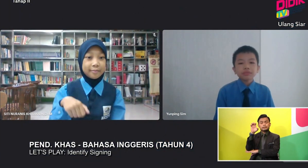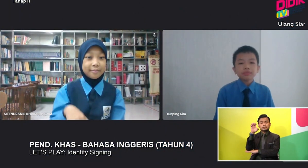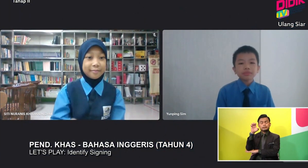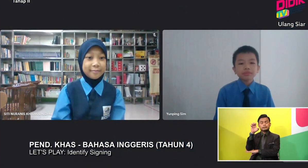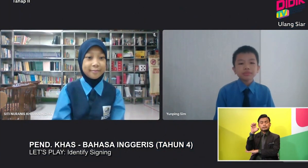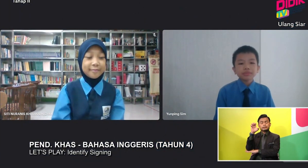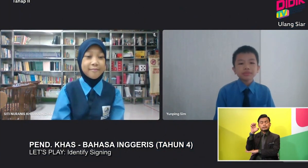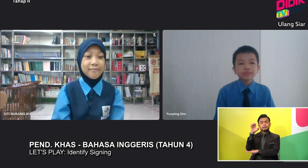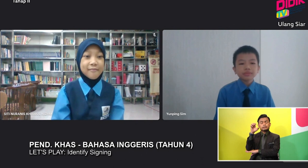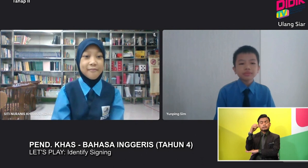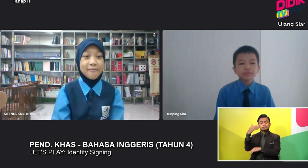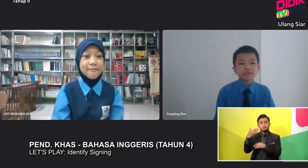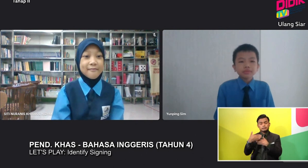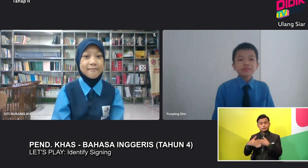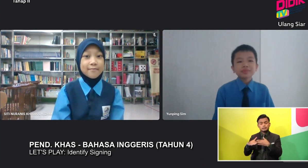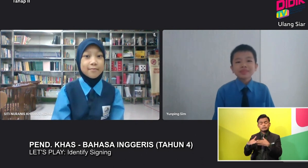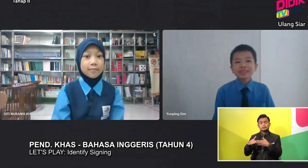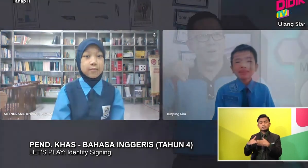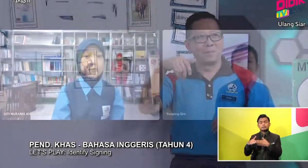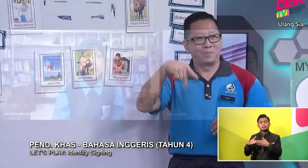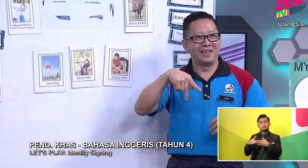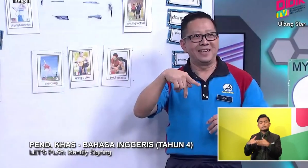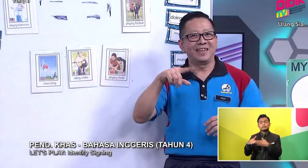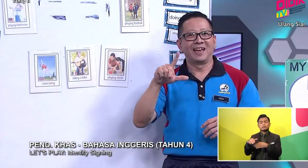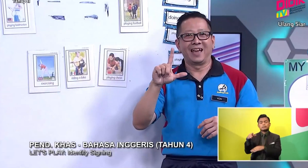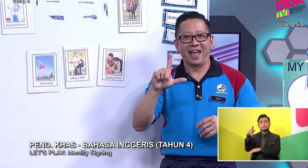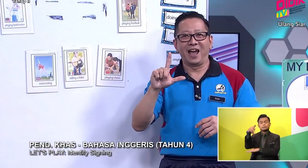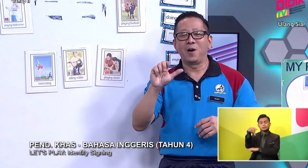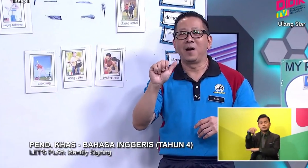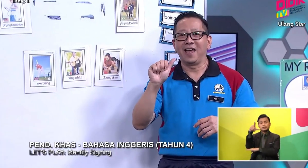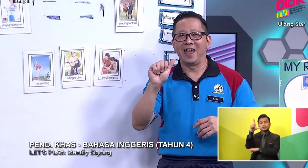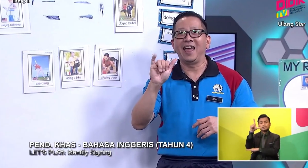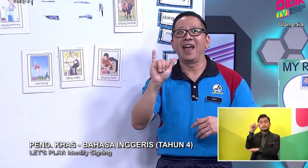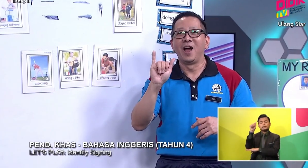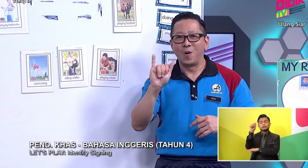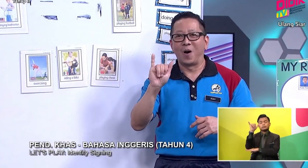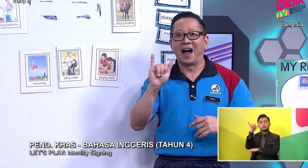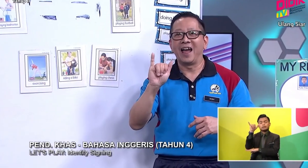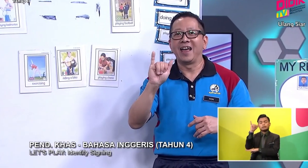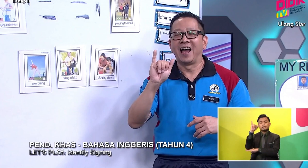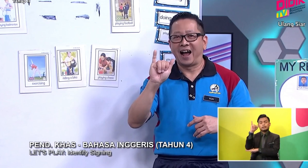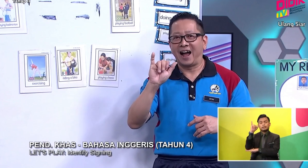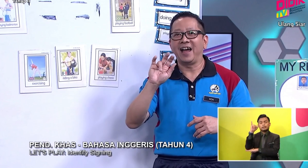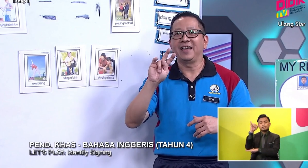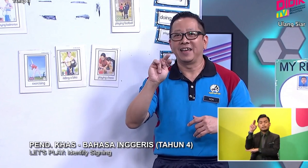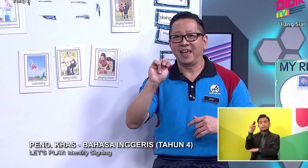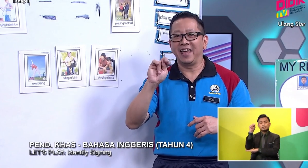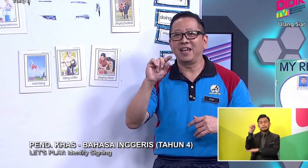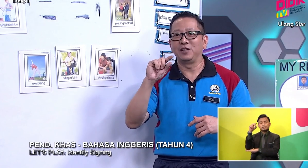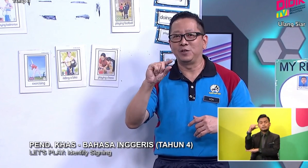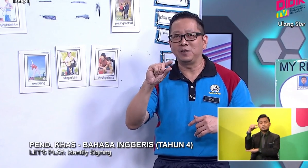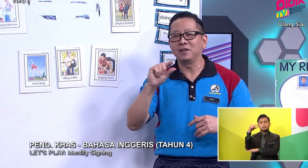The next one Playing Chess. T L A Y I